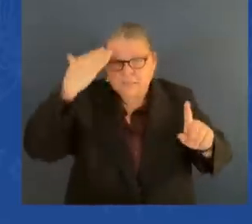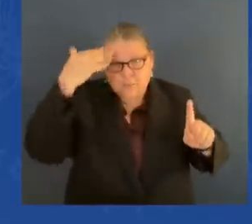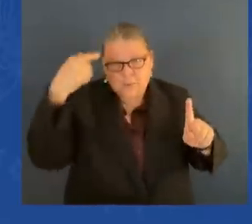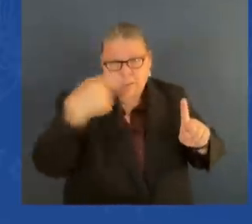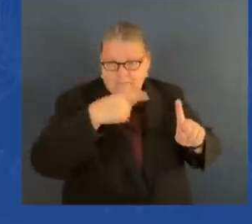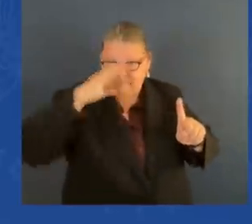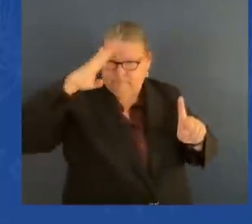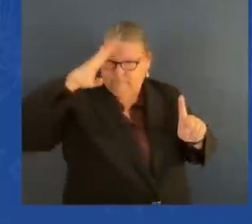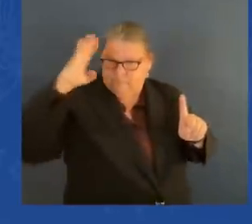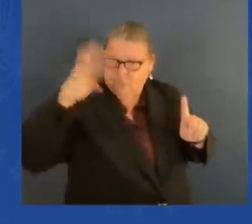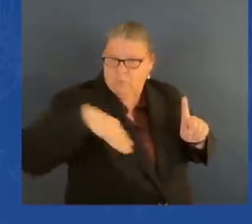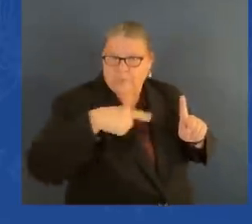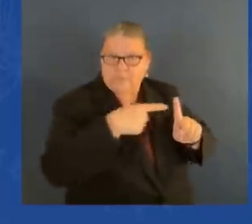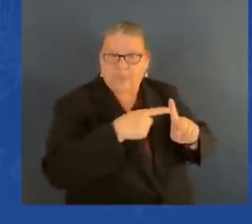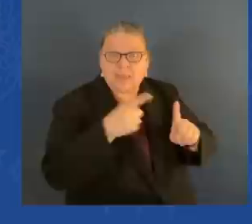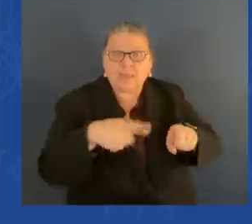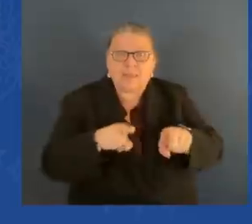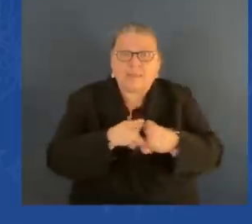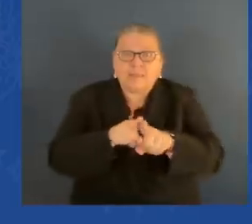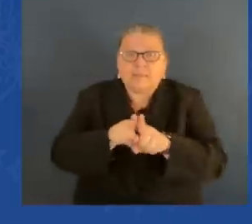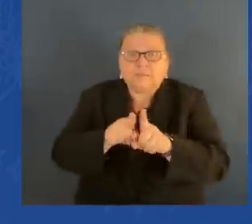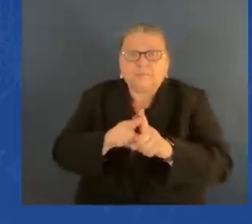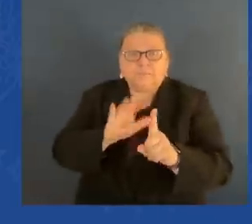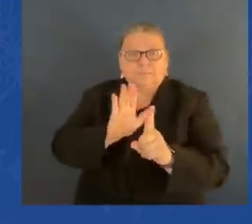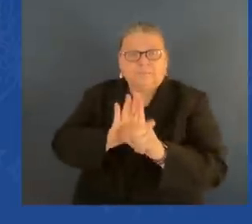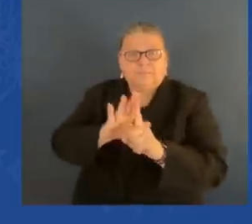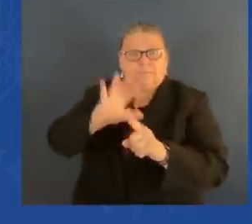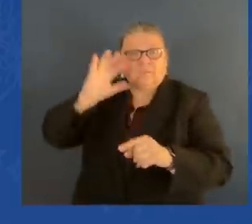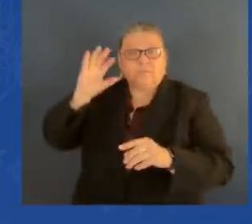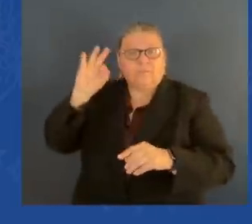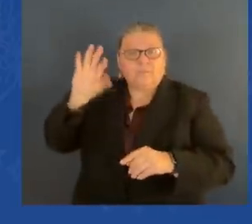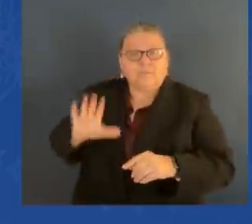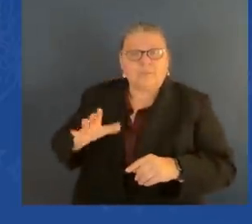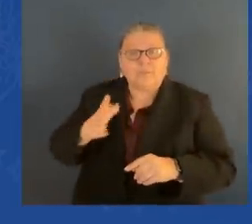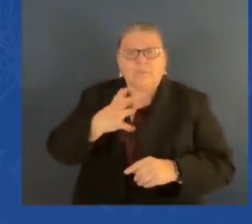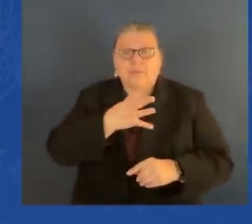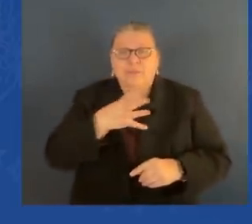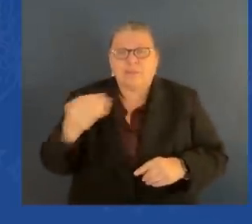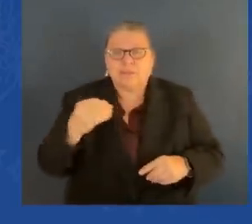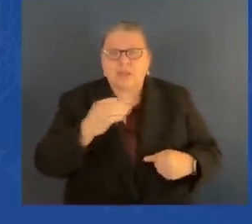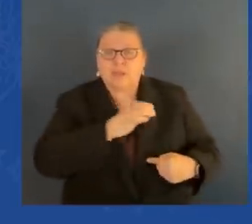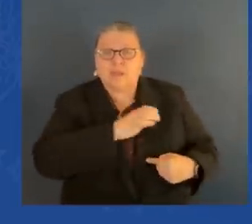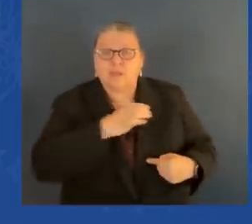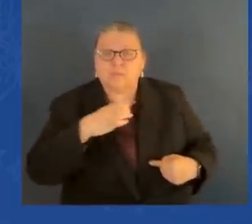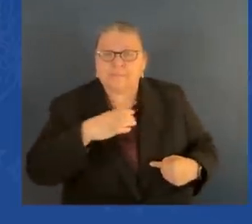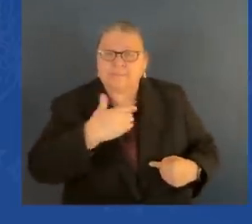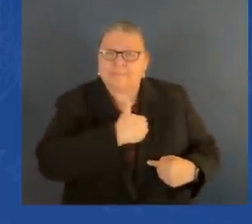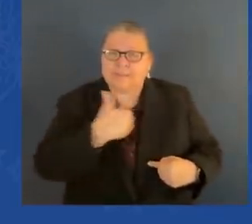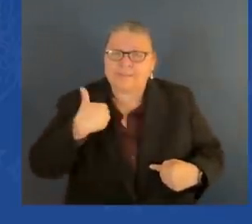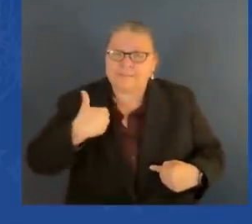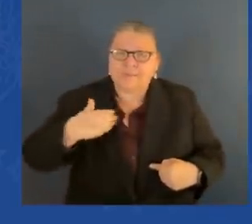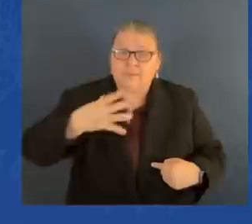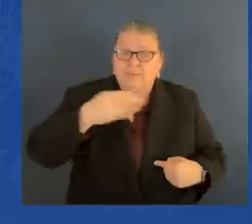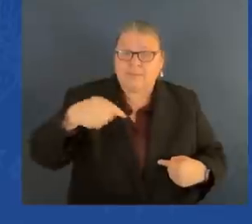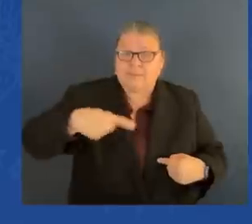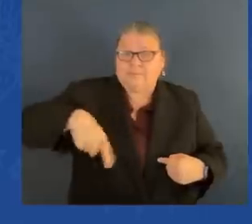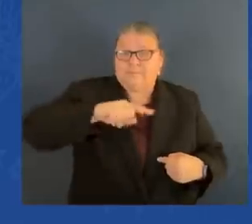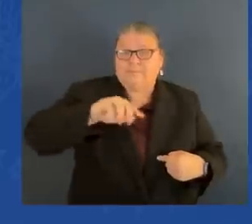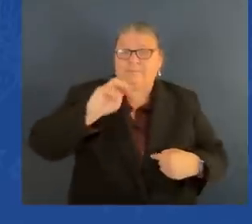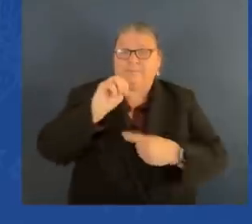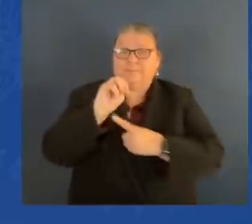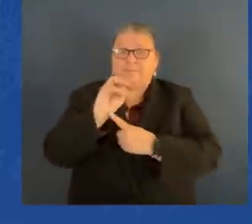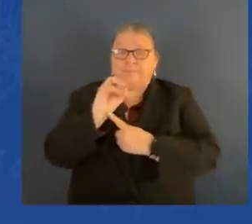members of Congress, our military distinguished guests. Most of all, the Mondale family, Ted and William, and Rebecca and Jan.